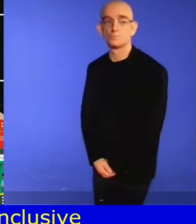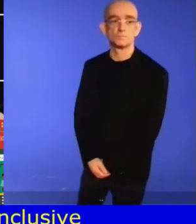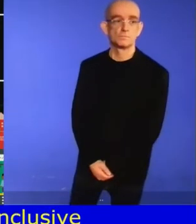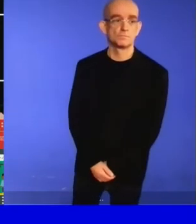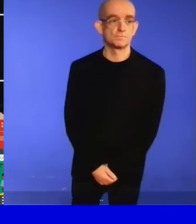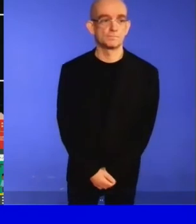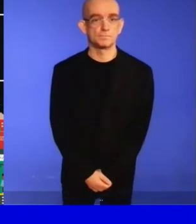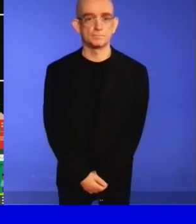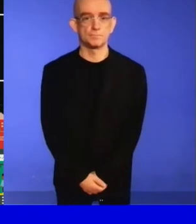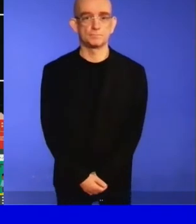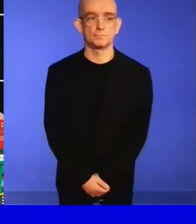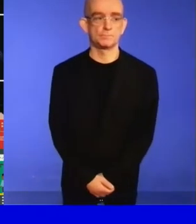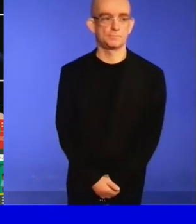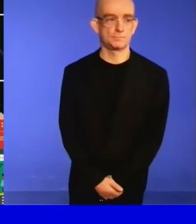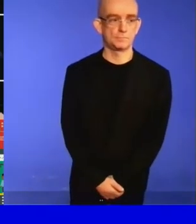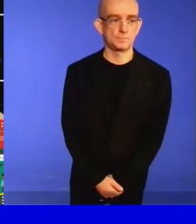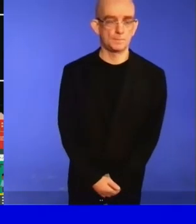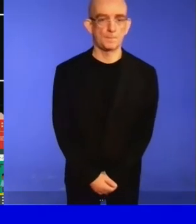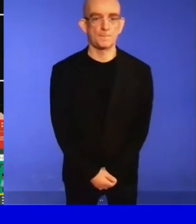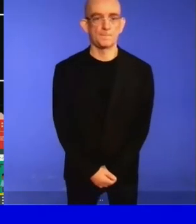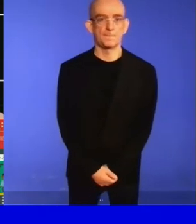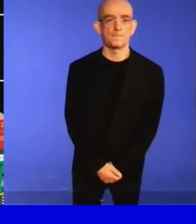Disabilities, United Nations.